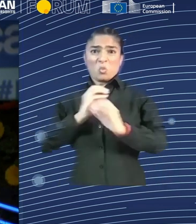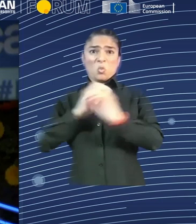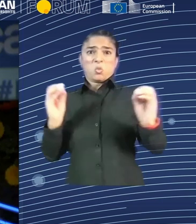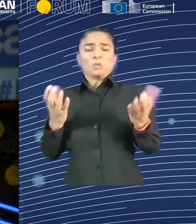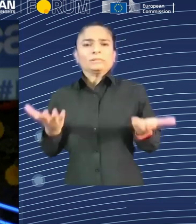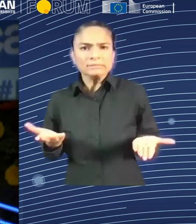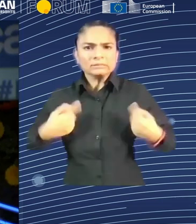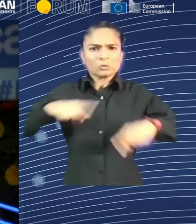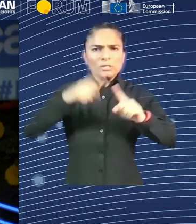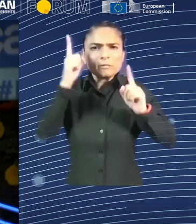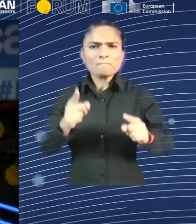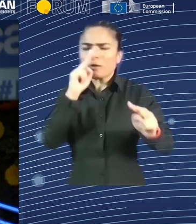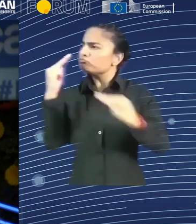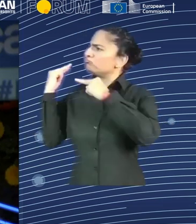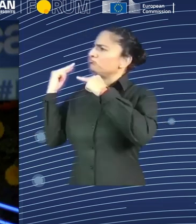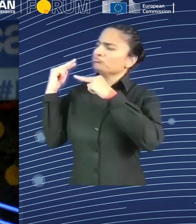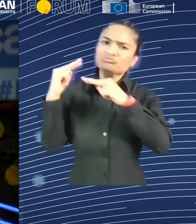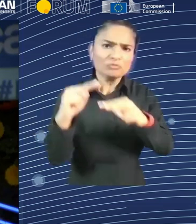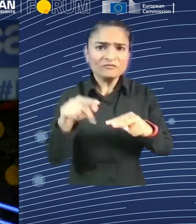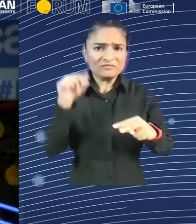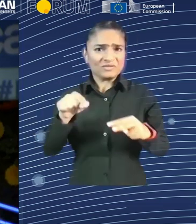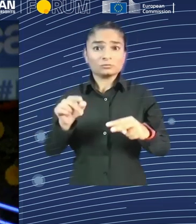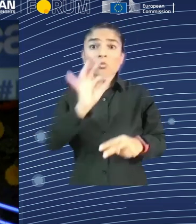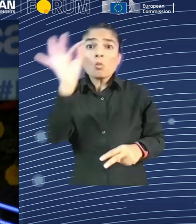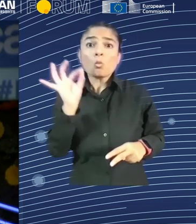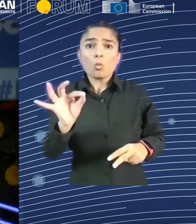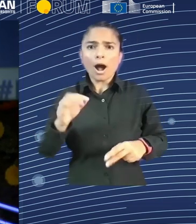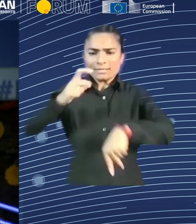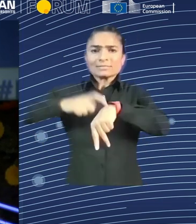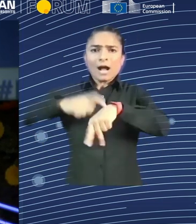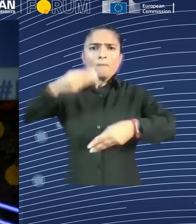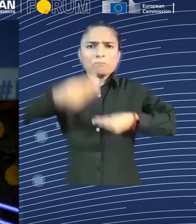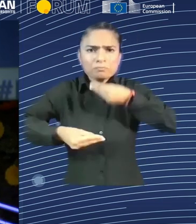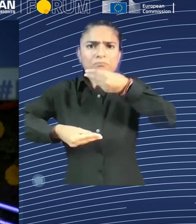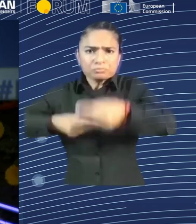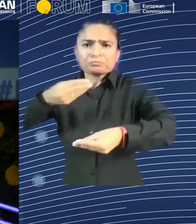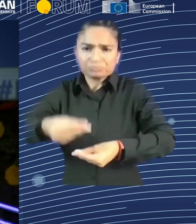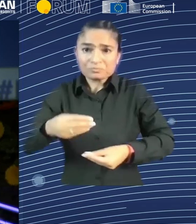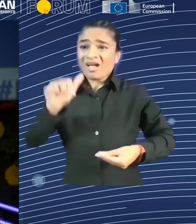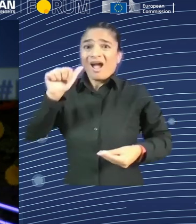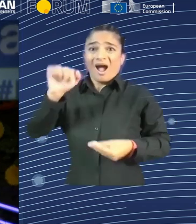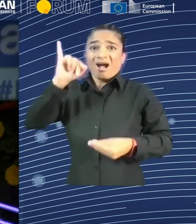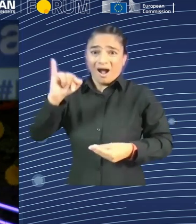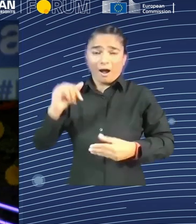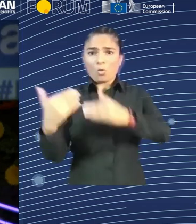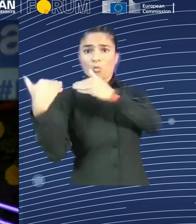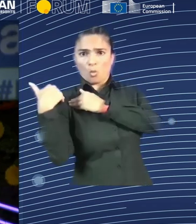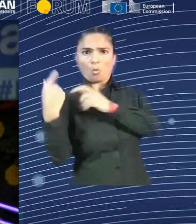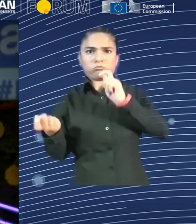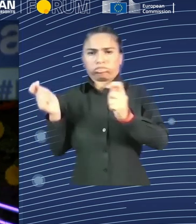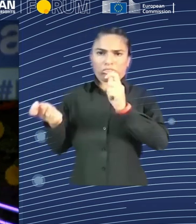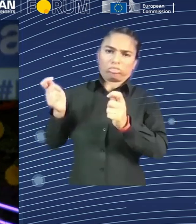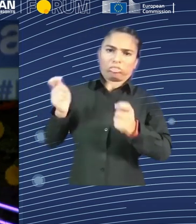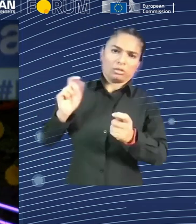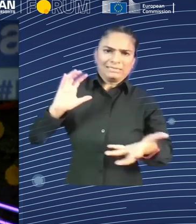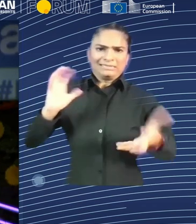to learn, up-skill, and navigate new career paths. And besides digital and technological skills needed for our